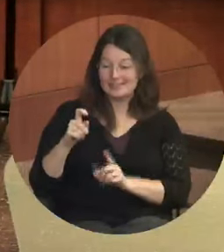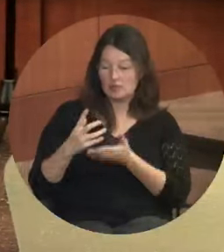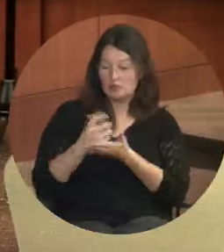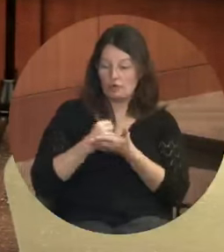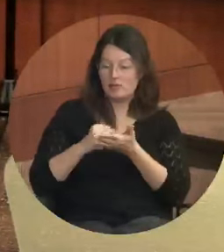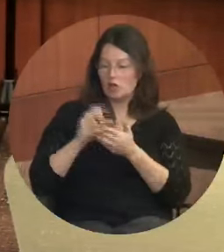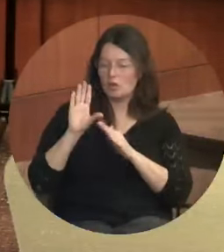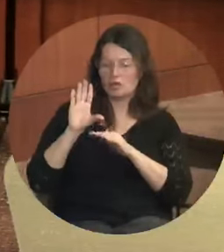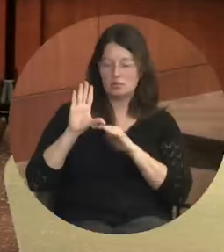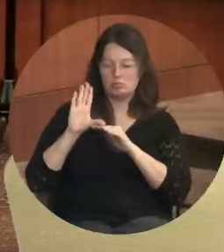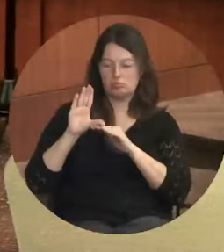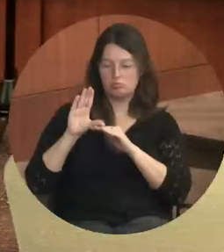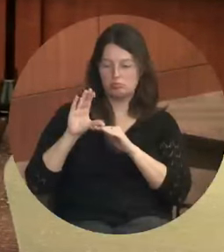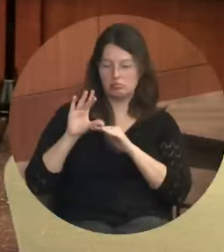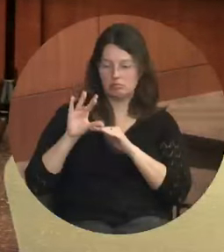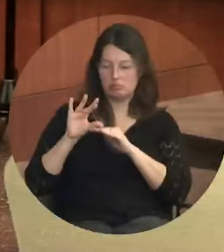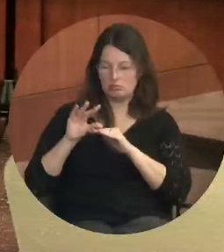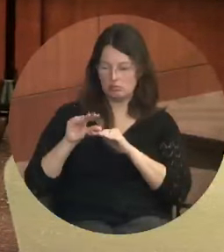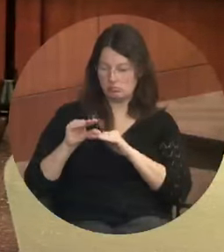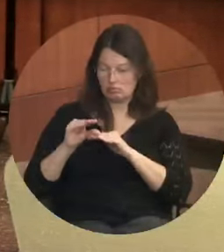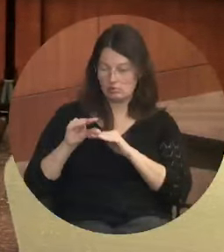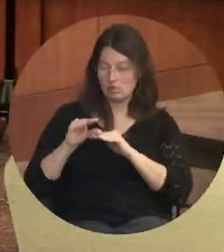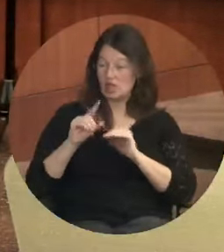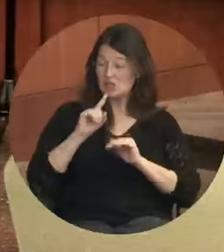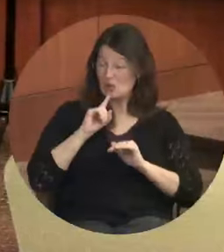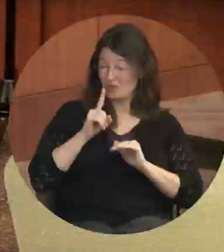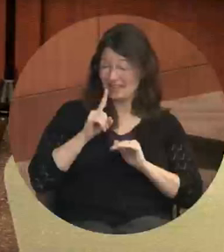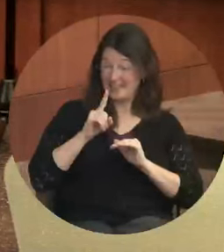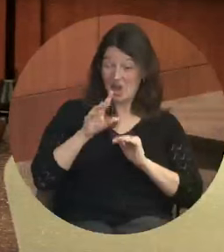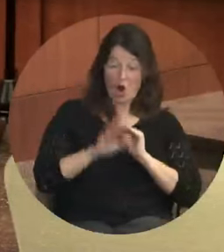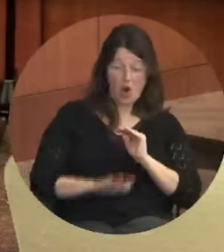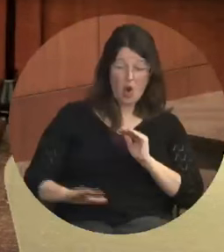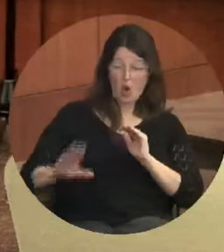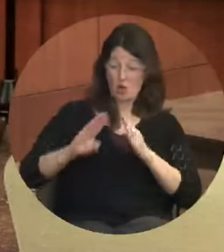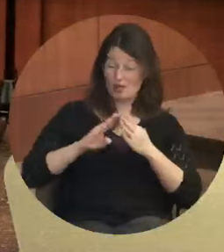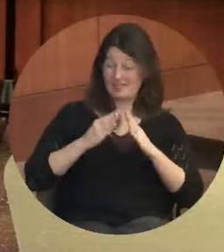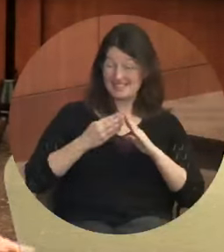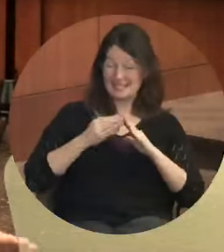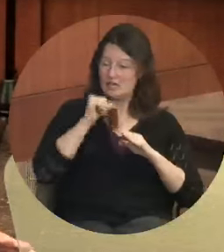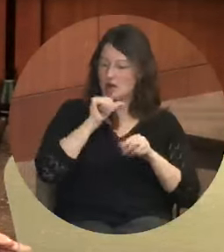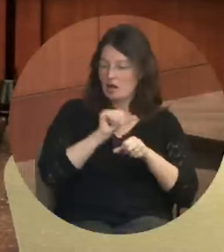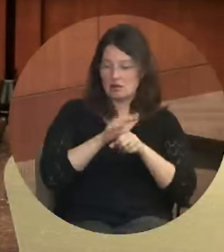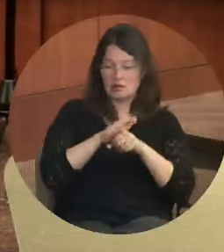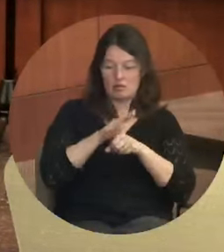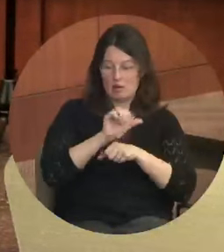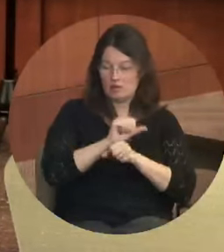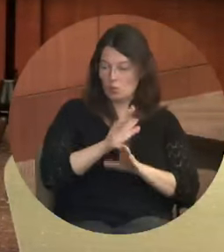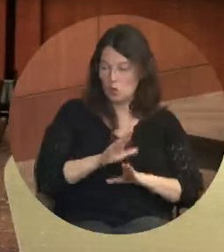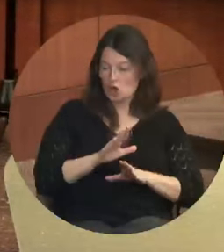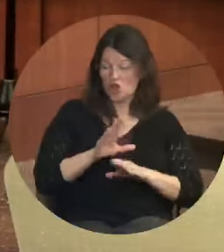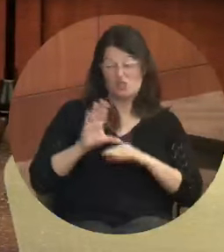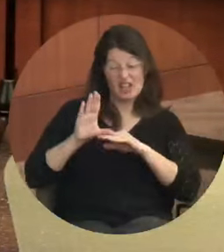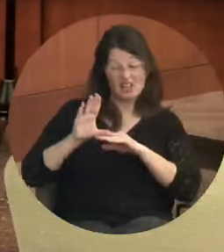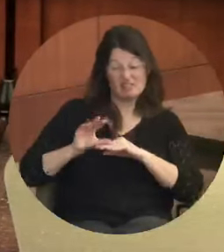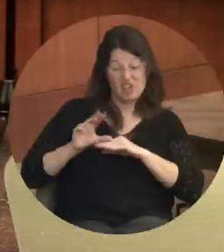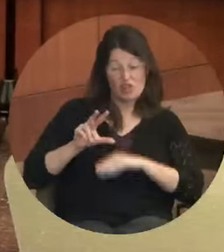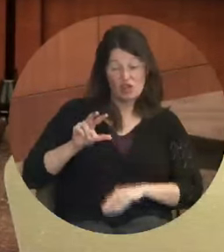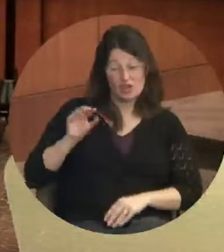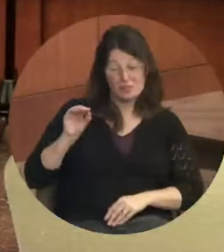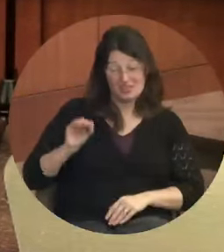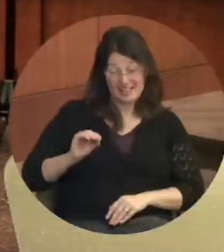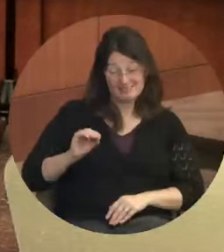revenue, we're understaffed across the city, about 30 percent in every function we provide.